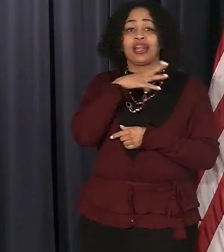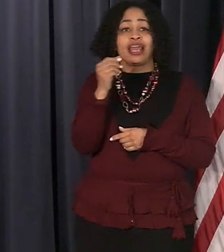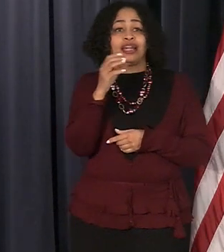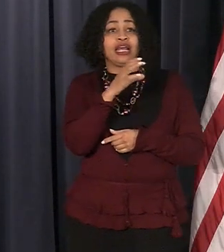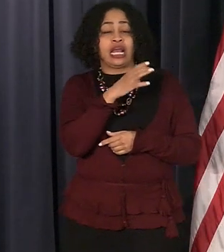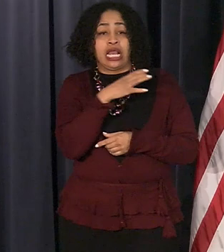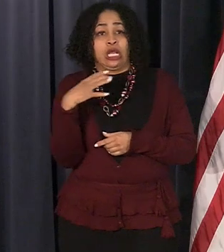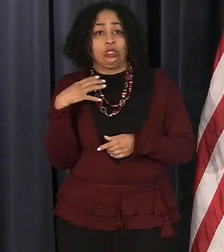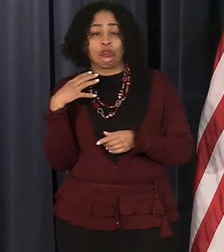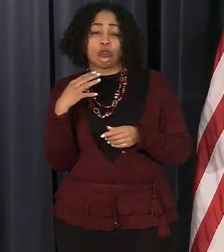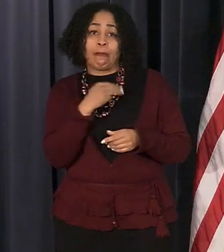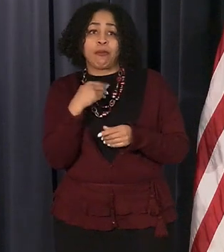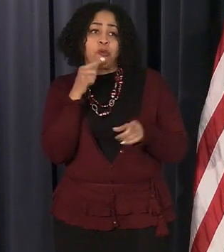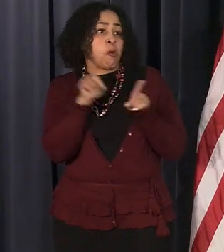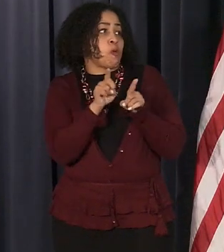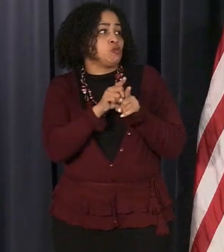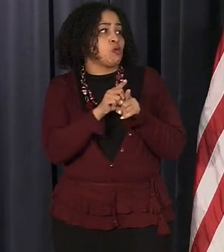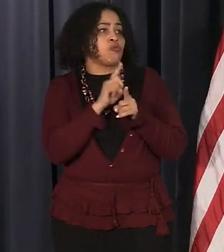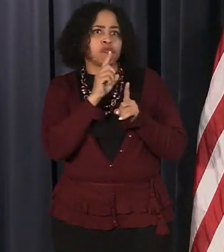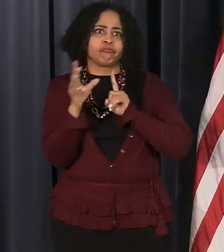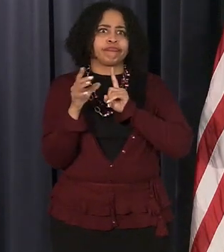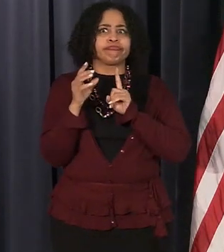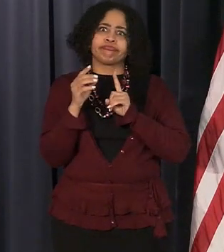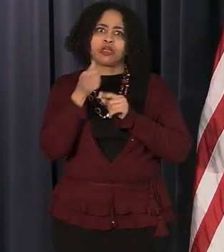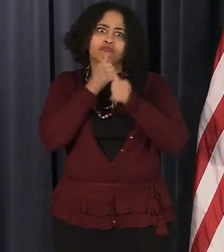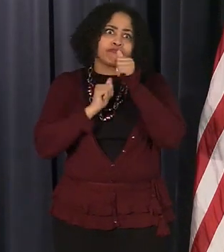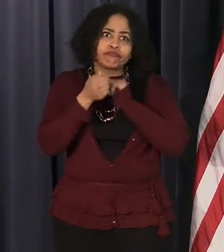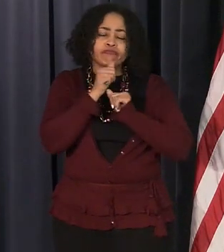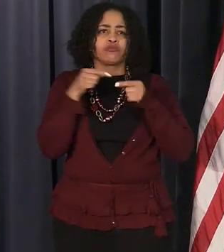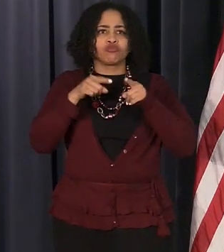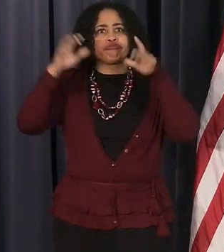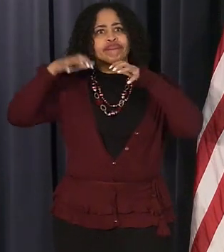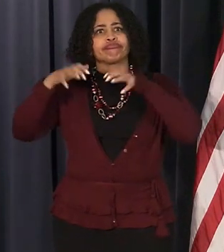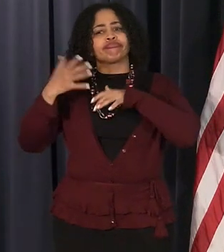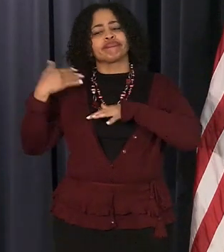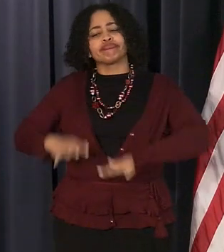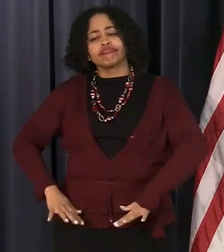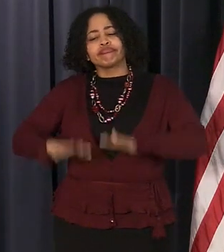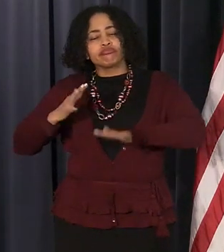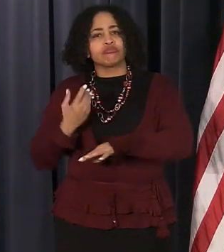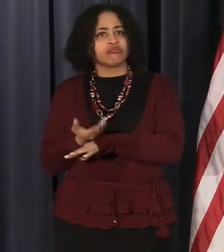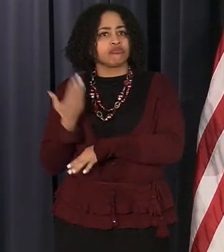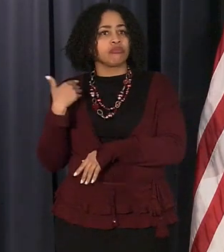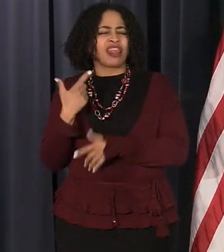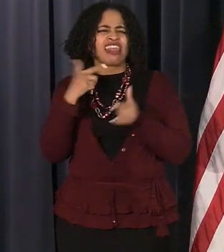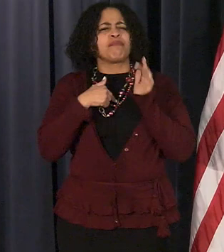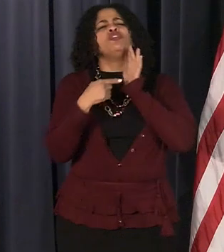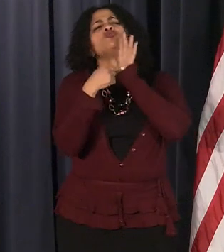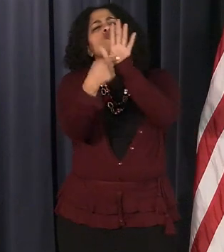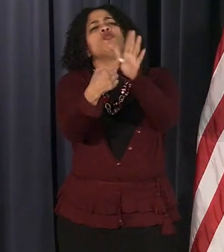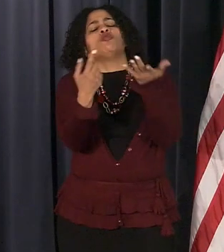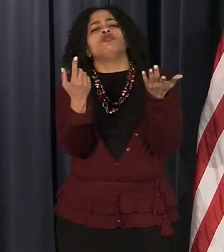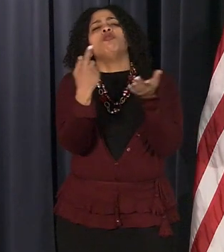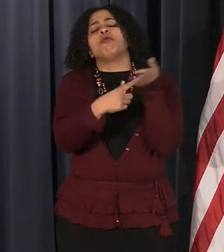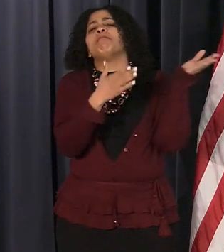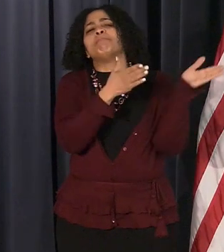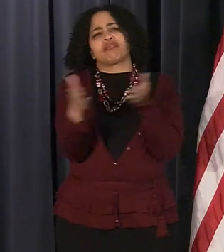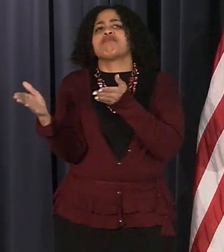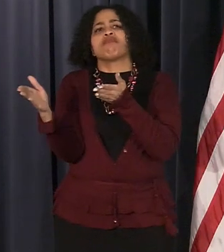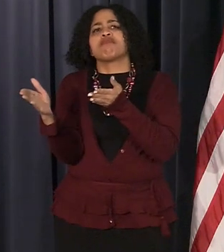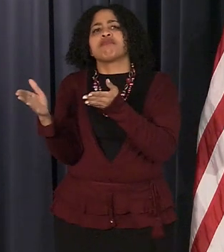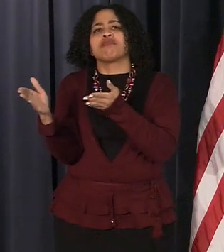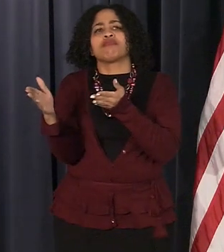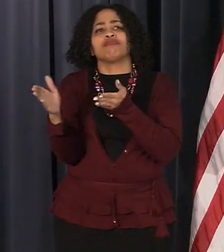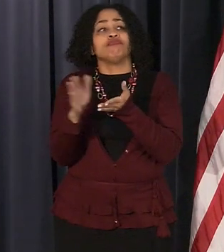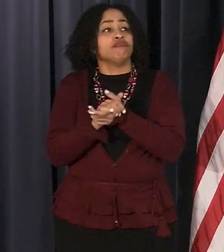heavily affected leticia johnson from the fourth district let me show you what we're going to do and we are